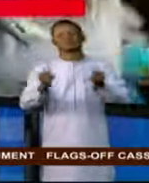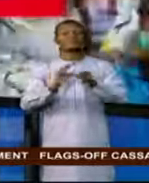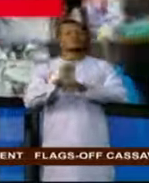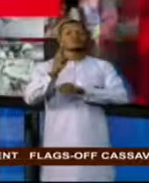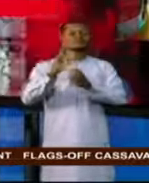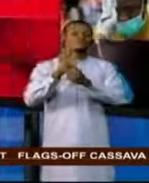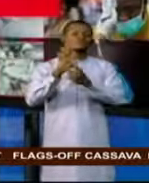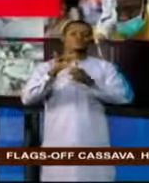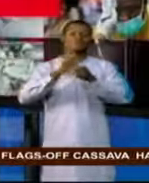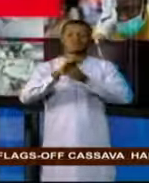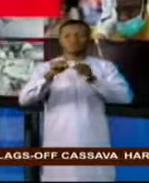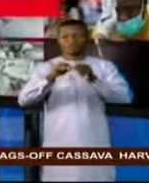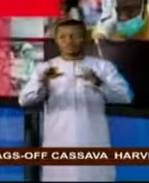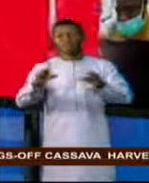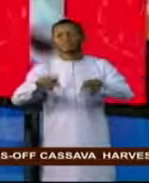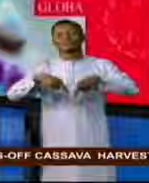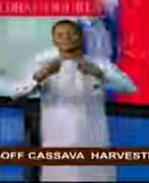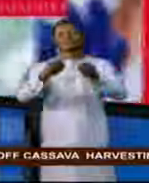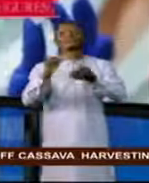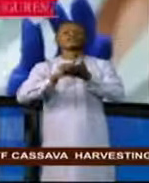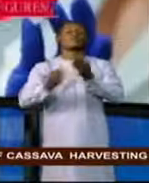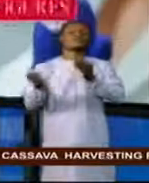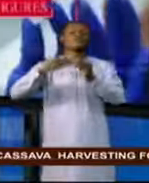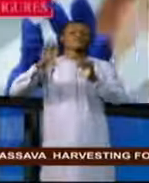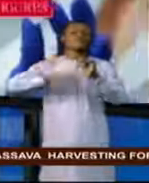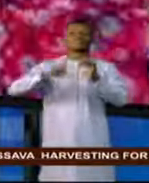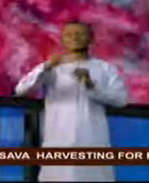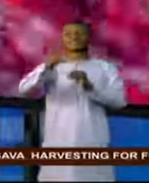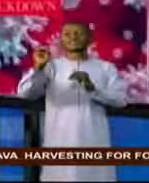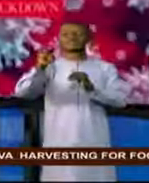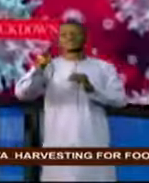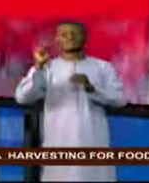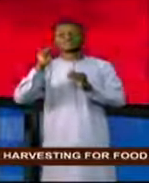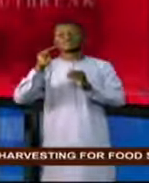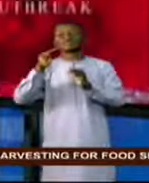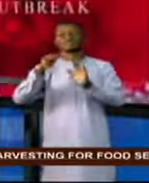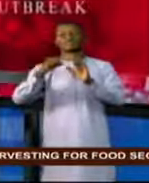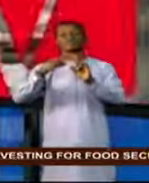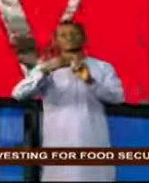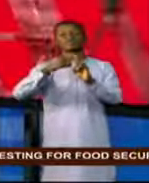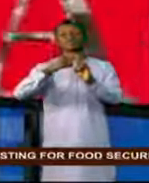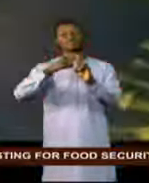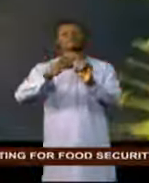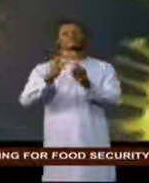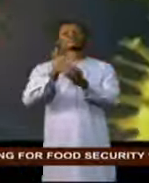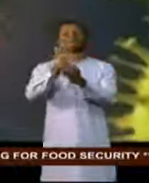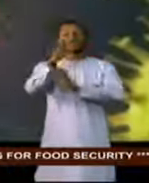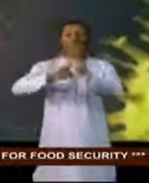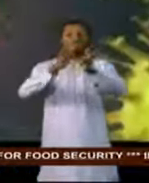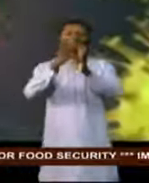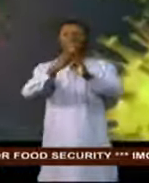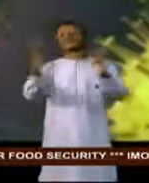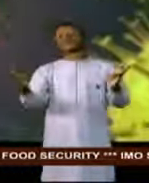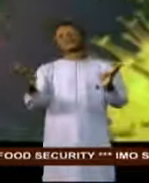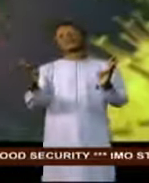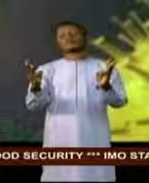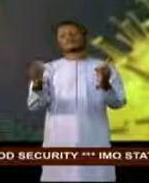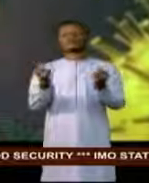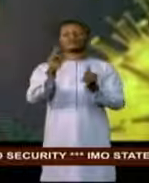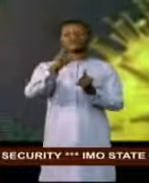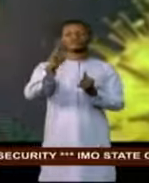COVID-19 tracker reveals that more than 30 million cases have been registered worldwide. However, 22